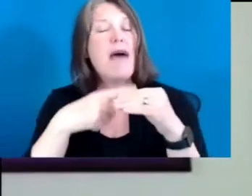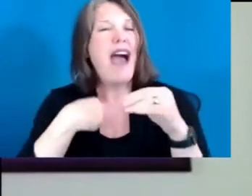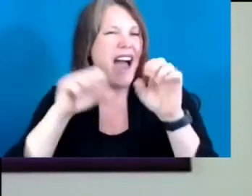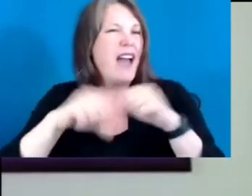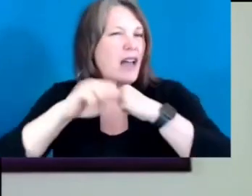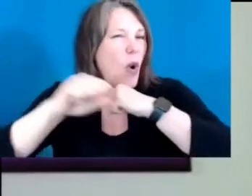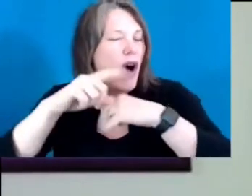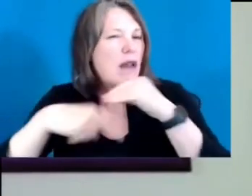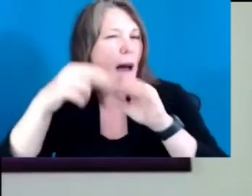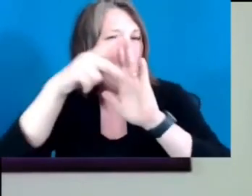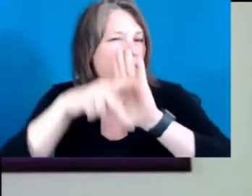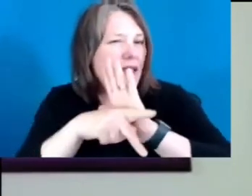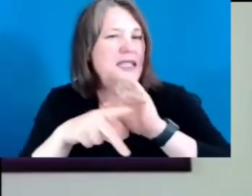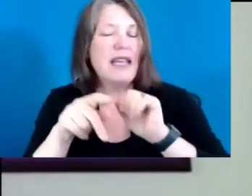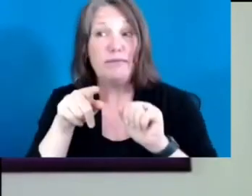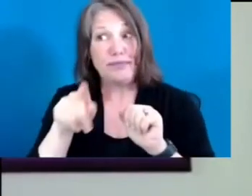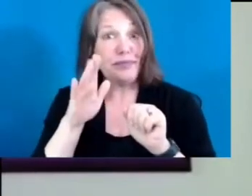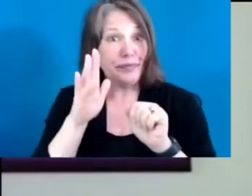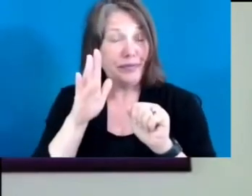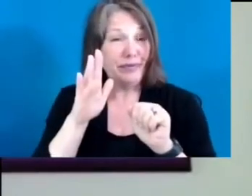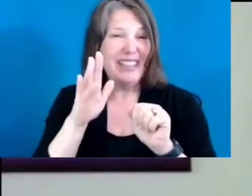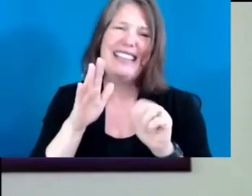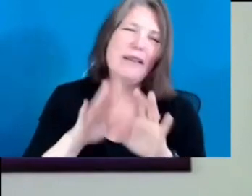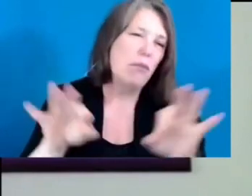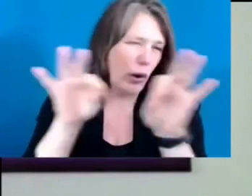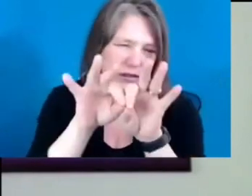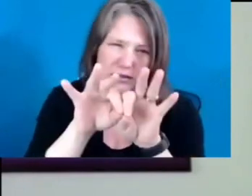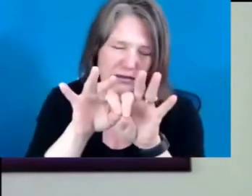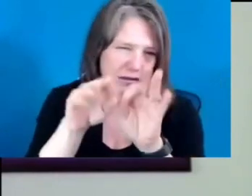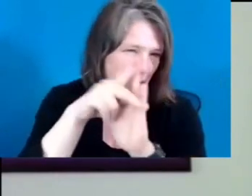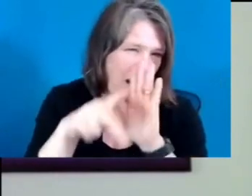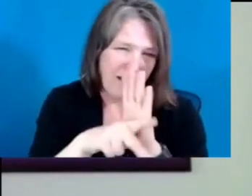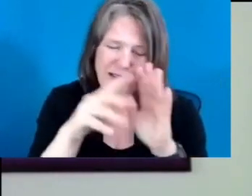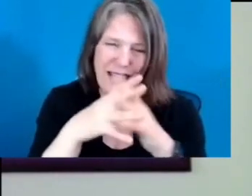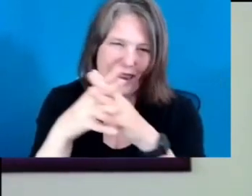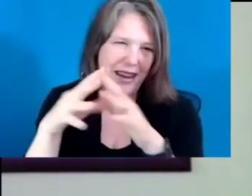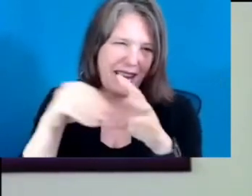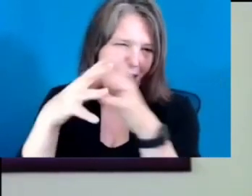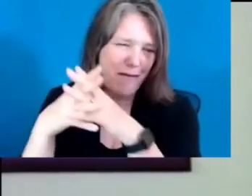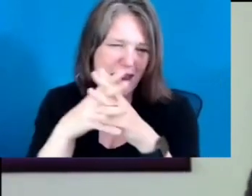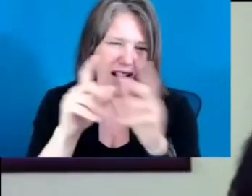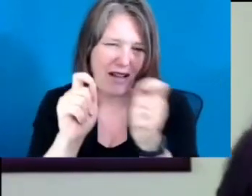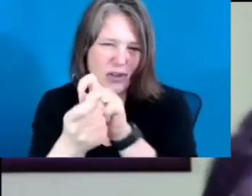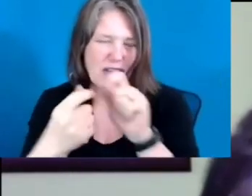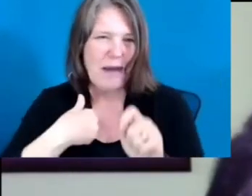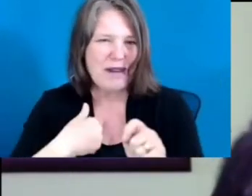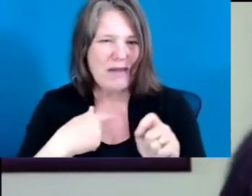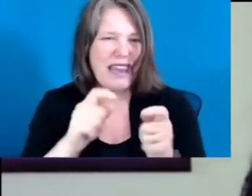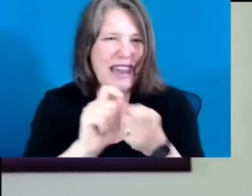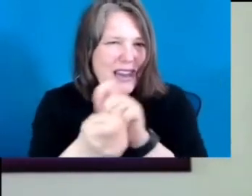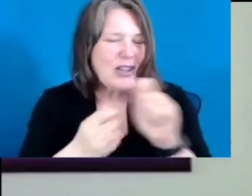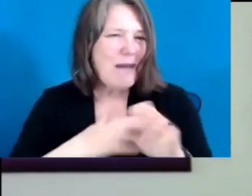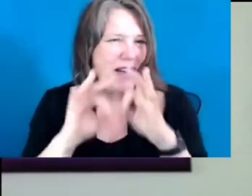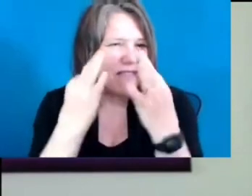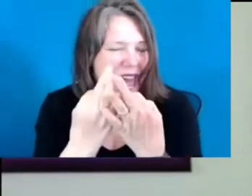important. Policies in America have shaped me, shaped my family, their inability to get an education, education, then Brown versus